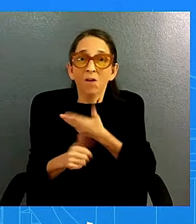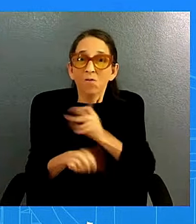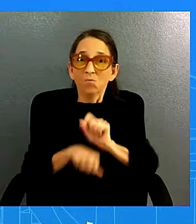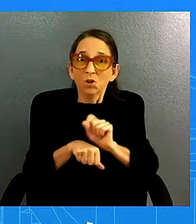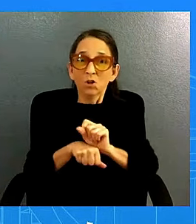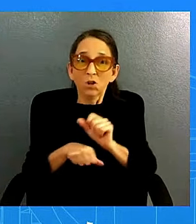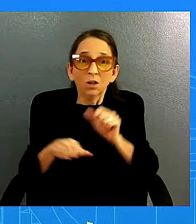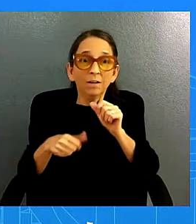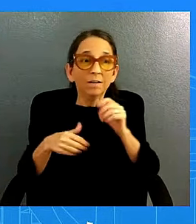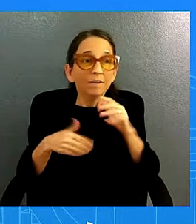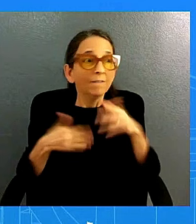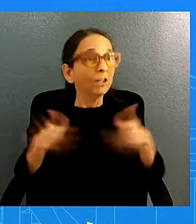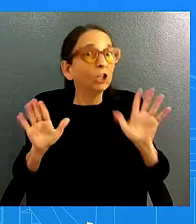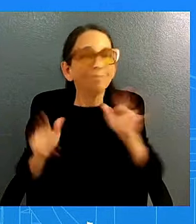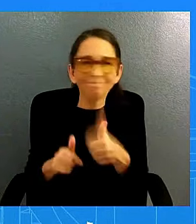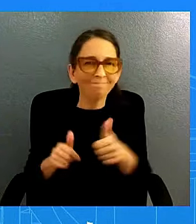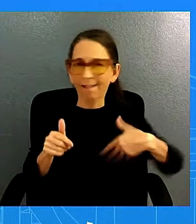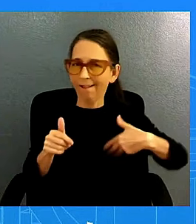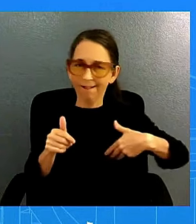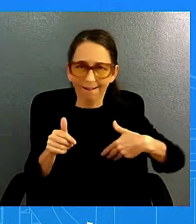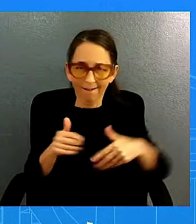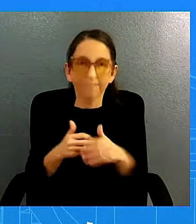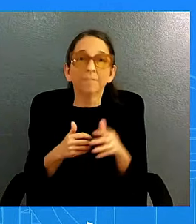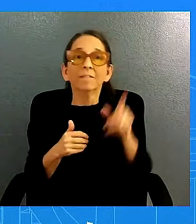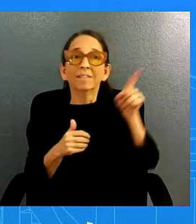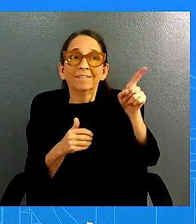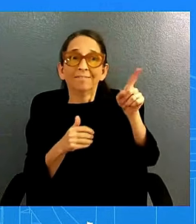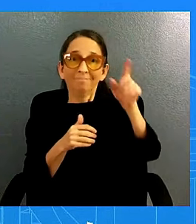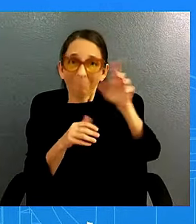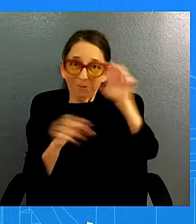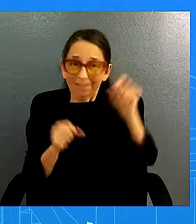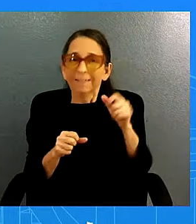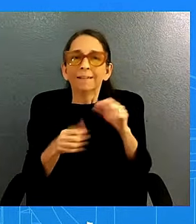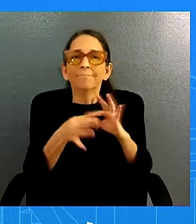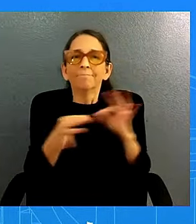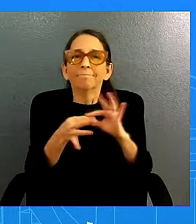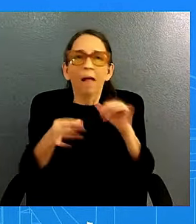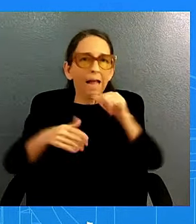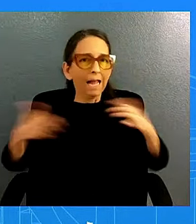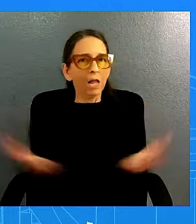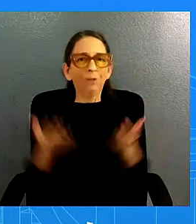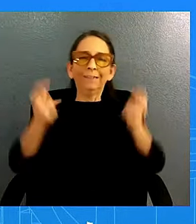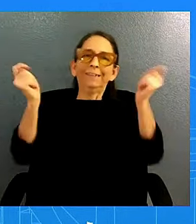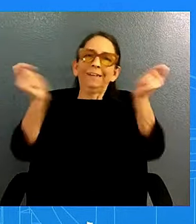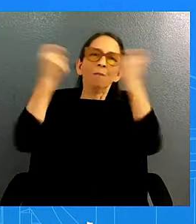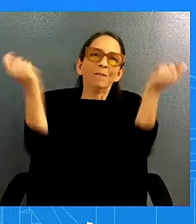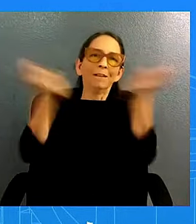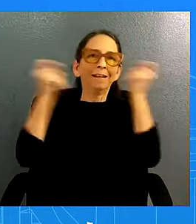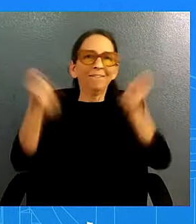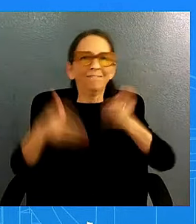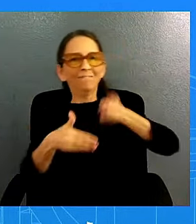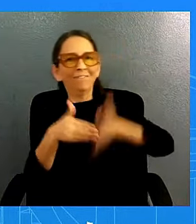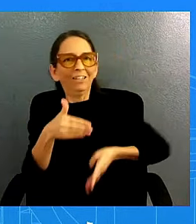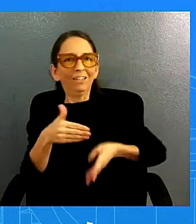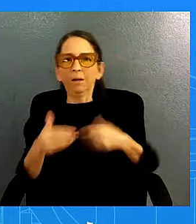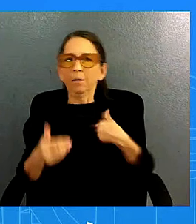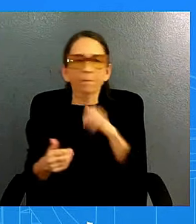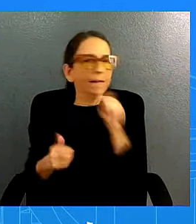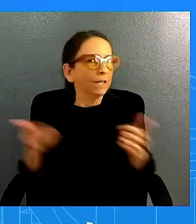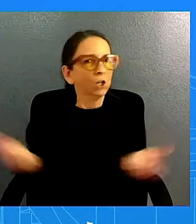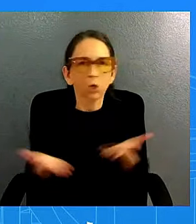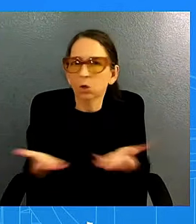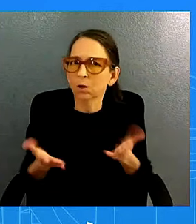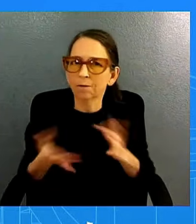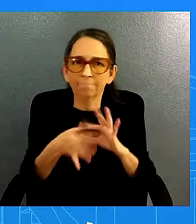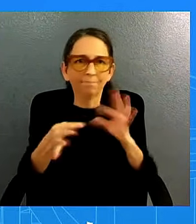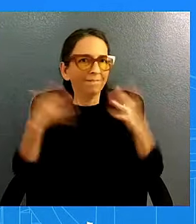put it i am not here to take a victory lap i'm not here to say the job is done i'm not here to say we don't have more work to do of